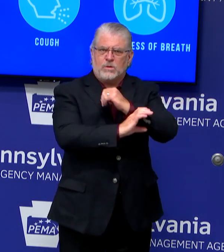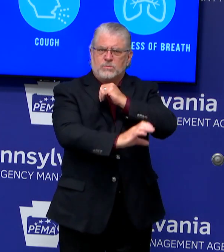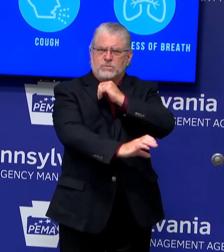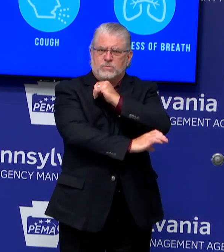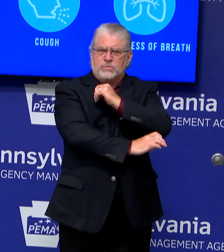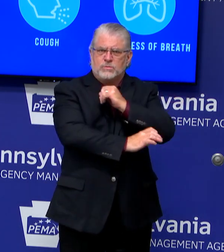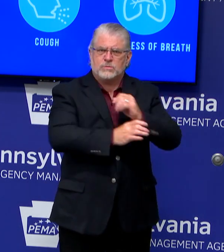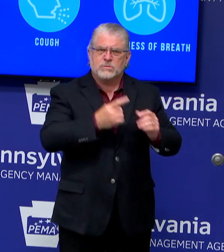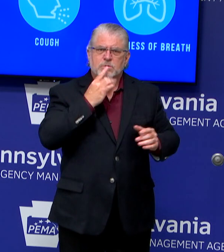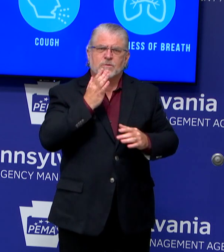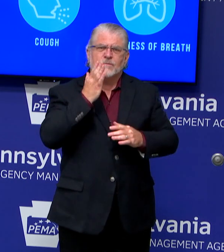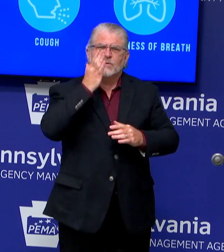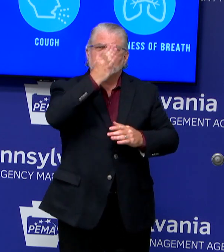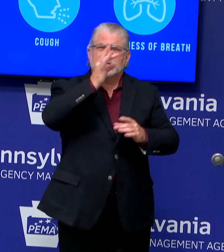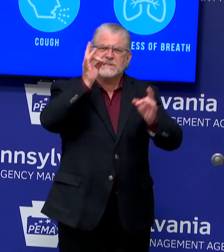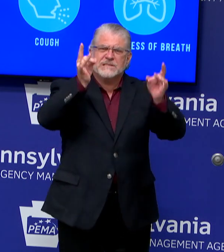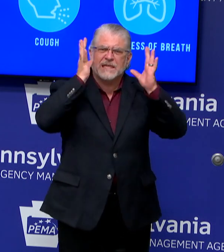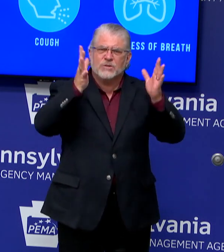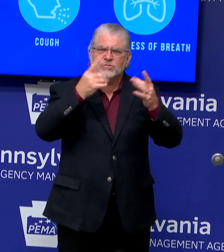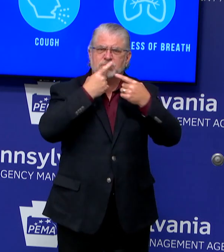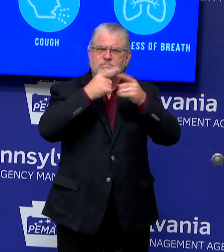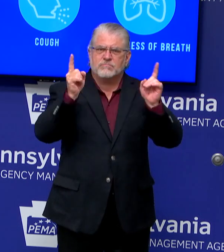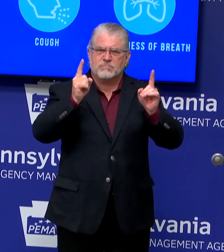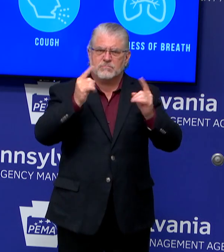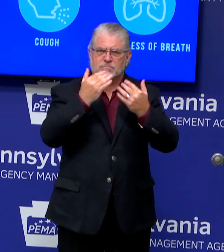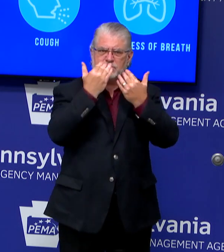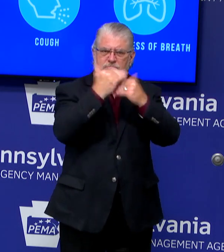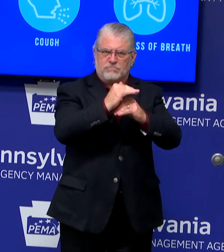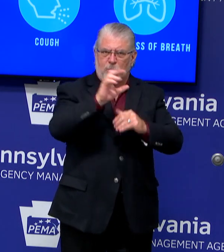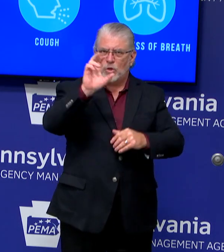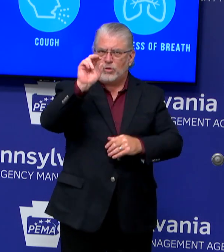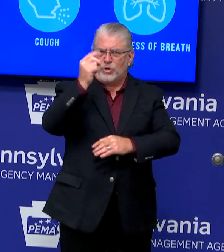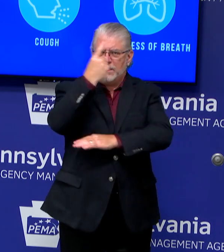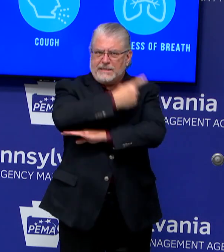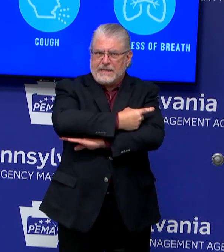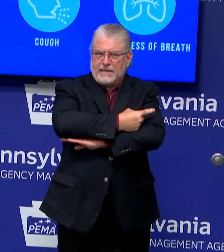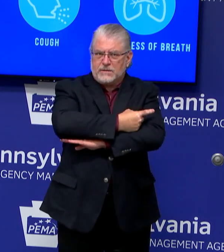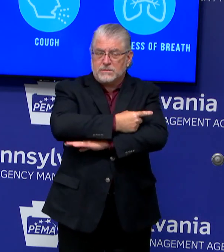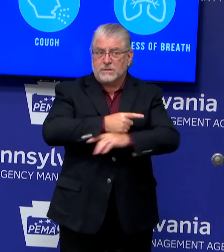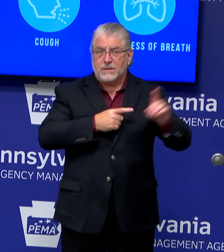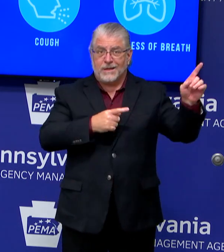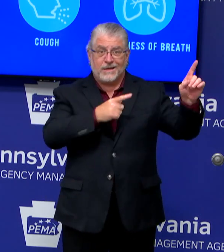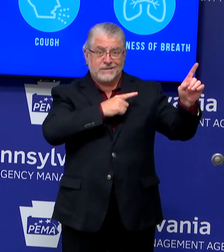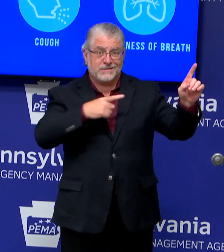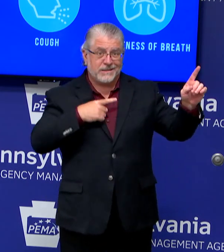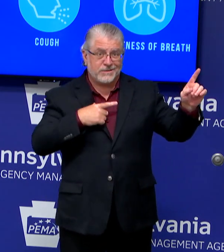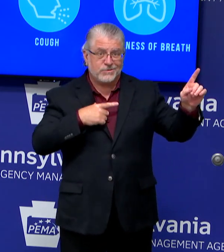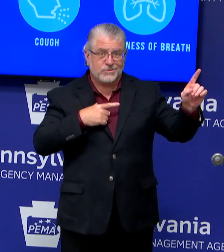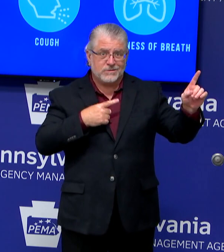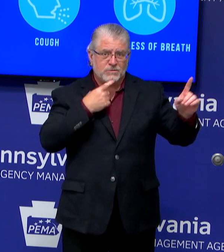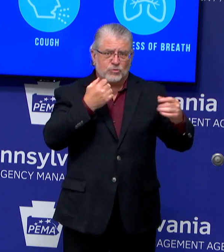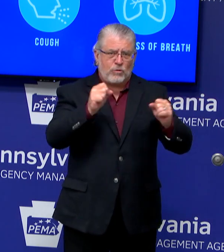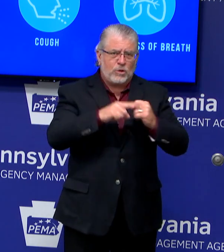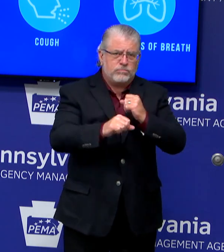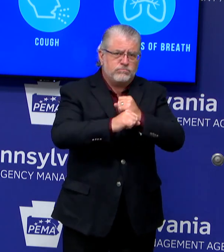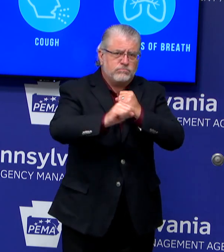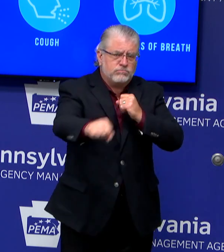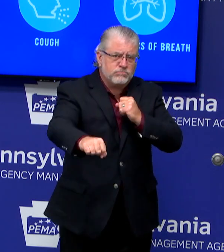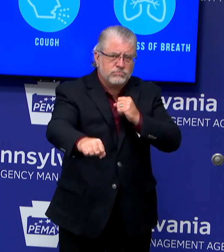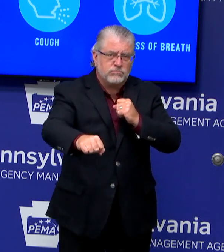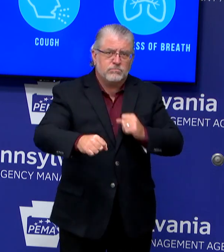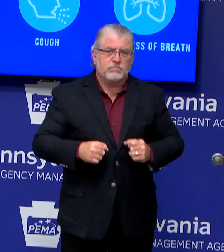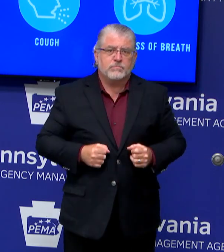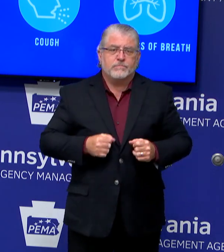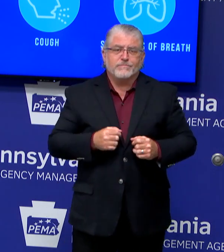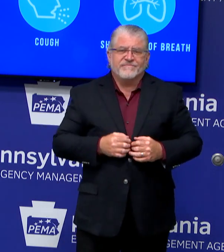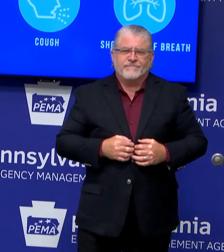could then only be extended by the legislature. Yeah, it affected the Constitution. It actually was not a constitutional amendment. A constitutional amendment needs